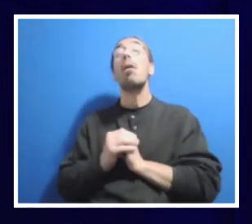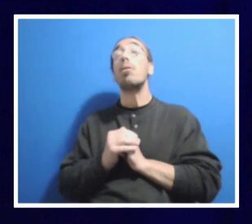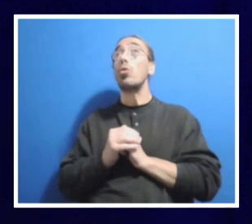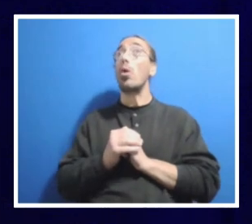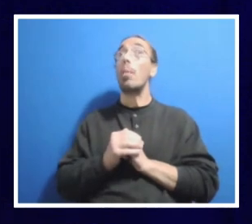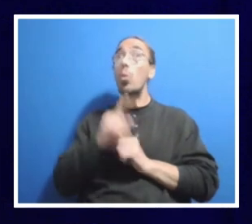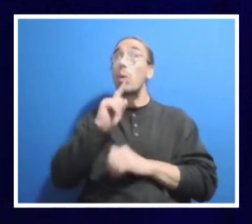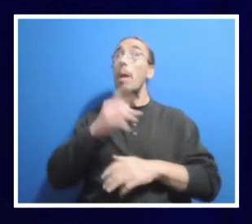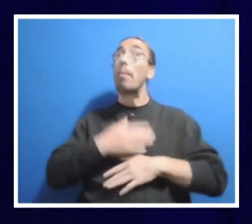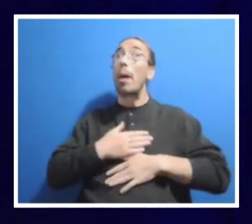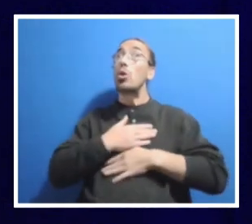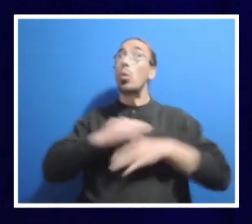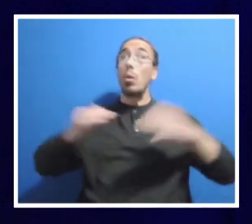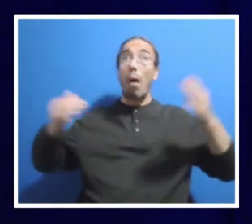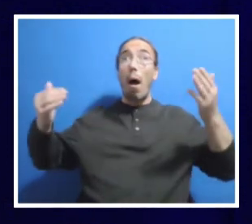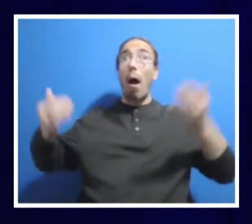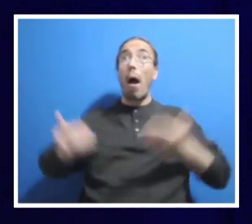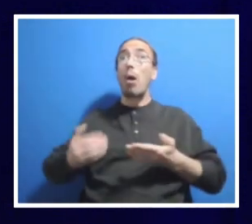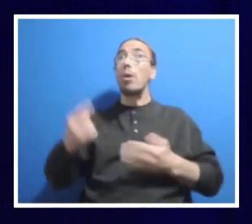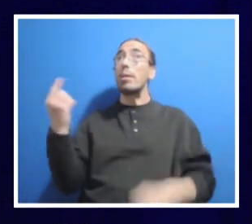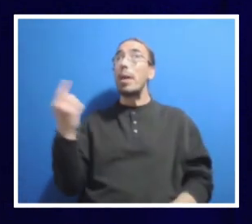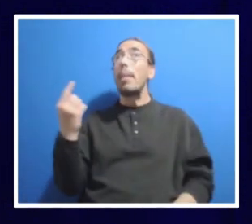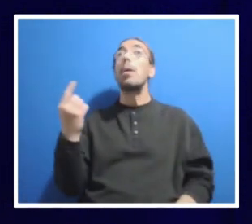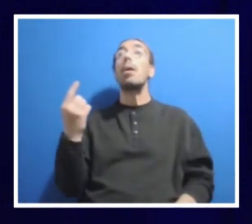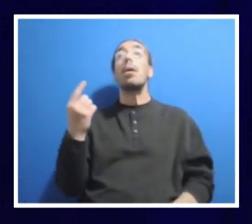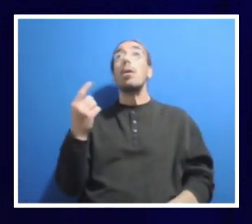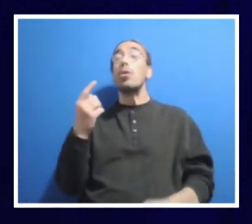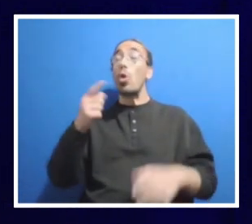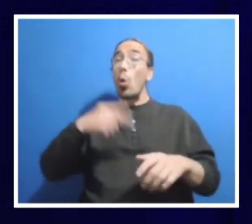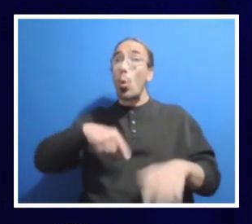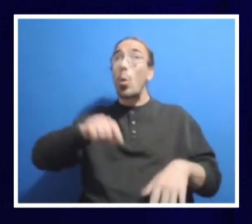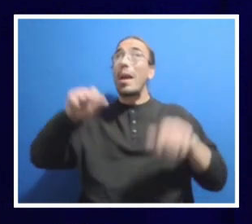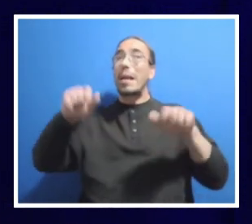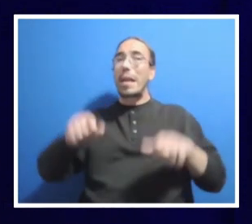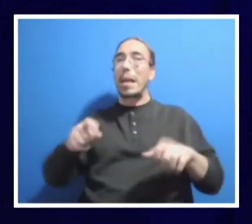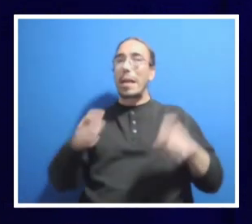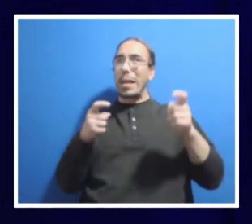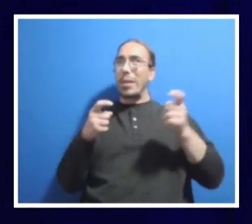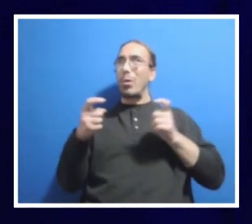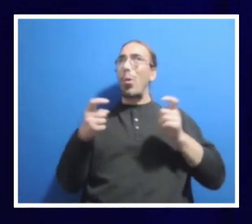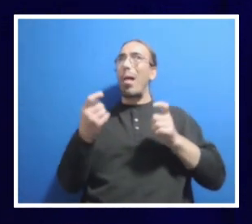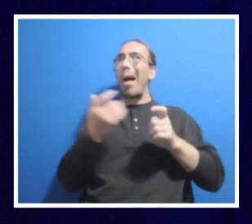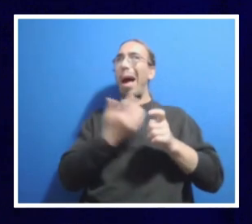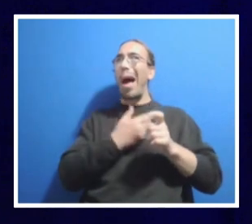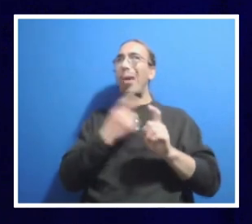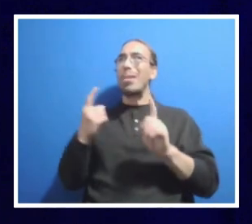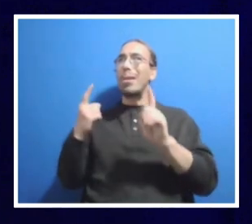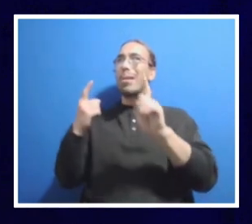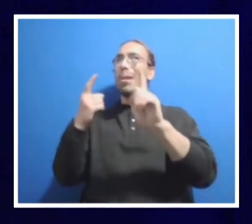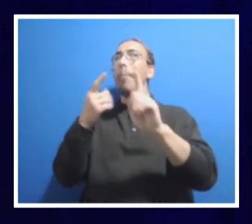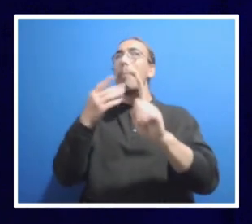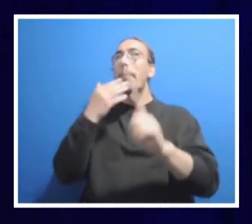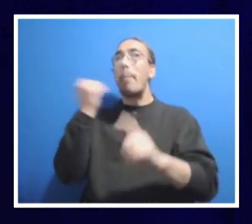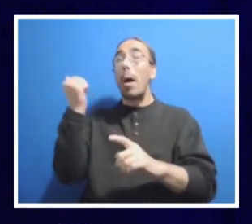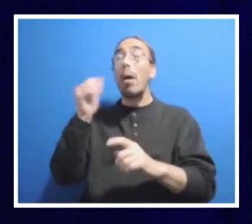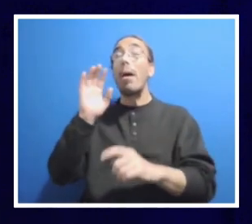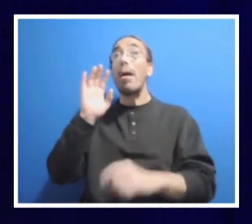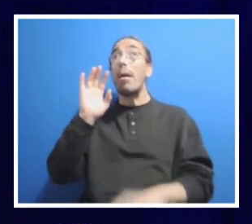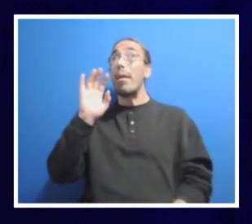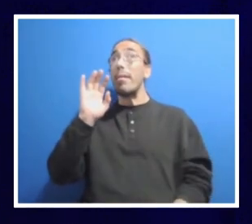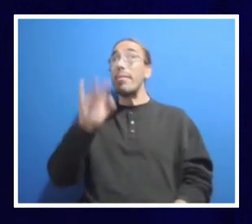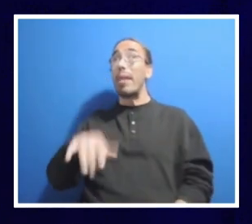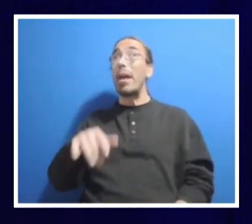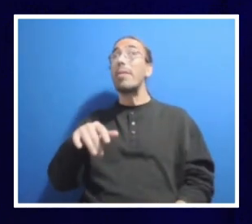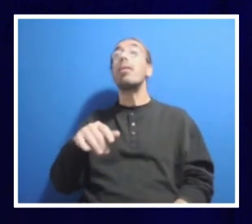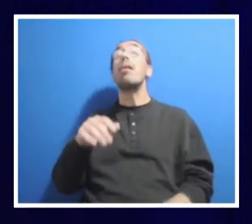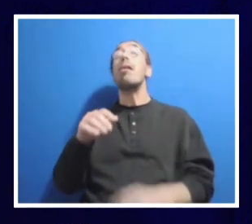to head up enrollment management so we can control our destiny better. That actually puts us on par with